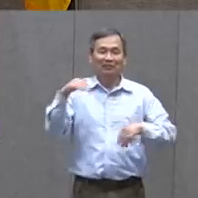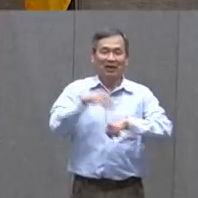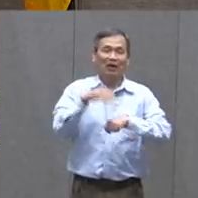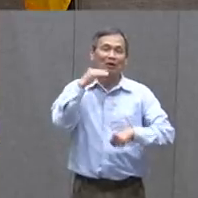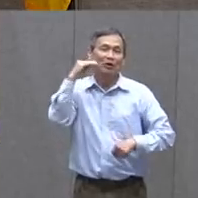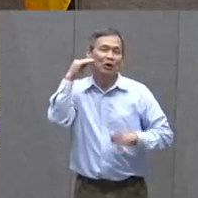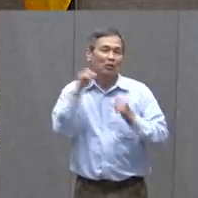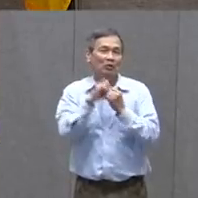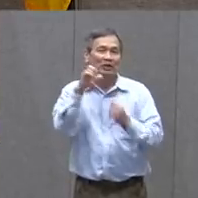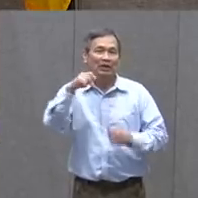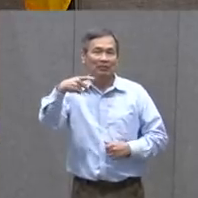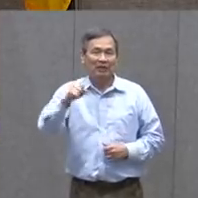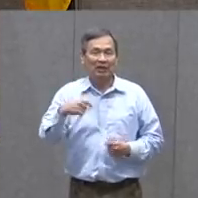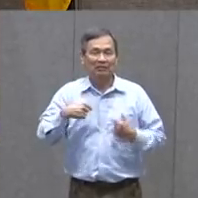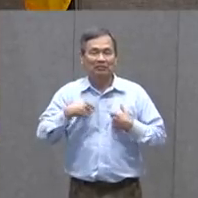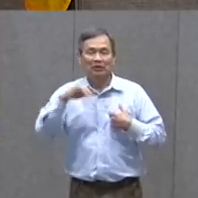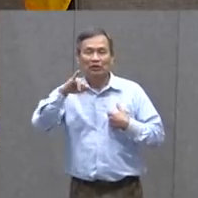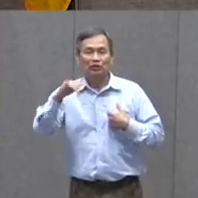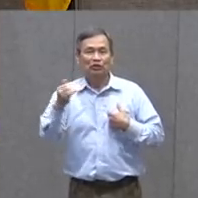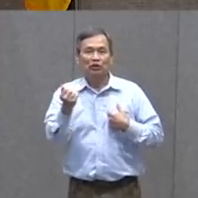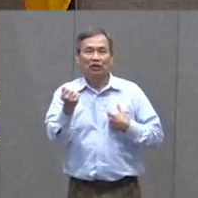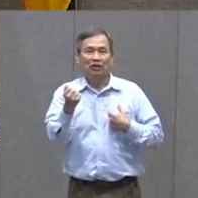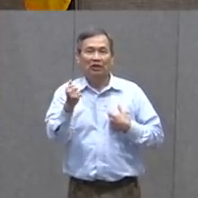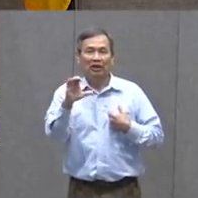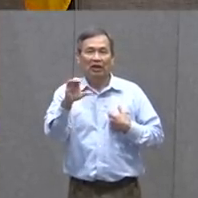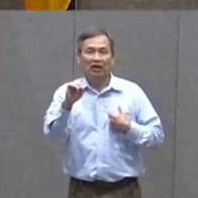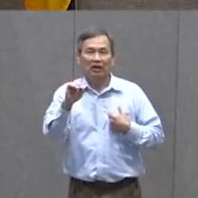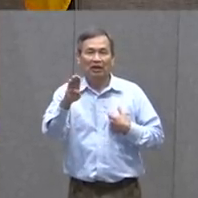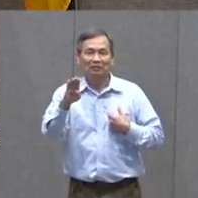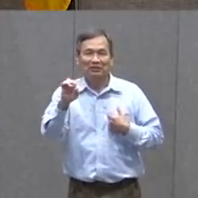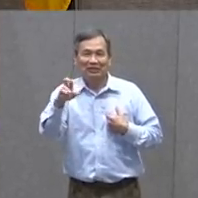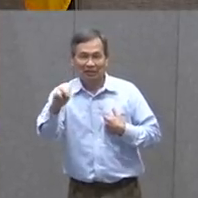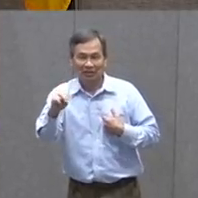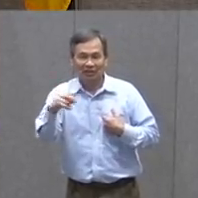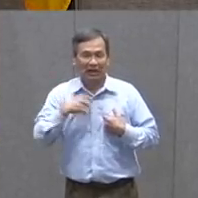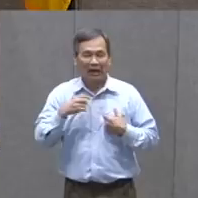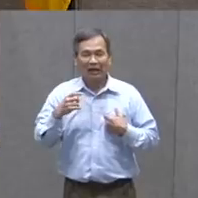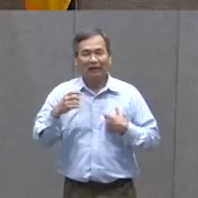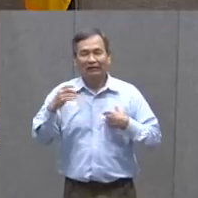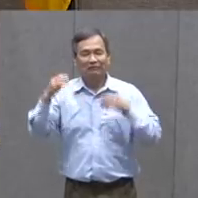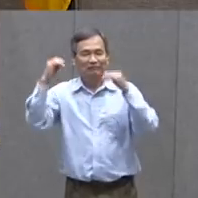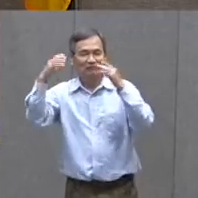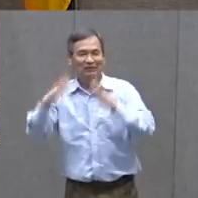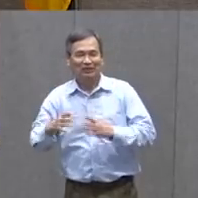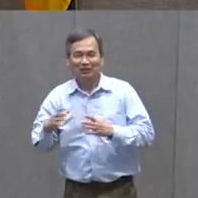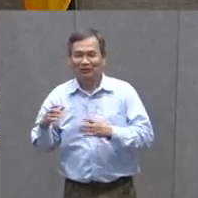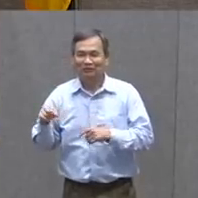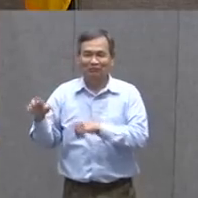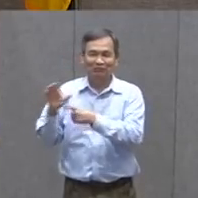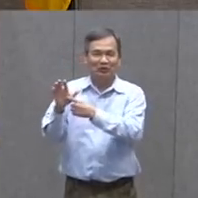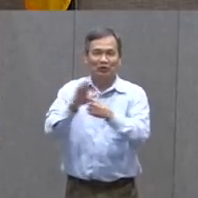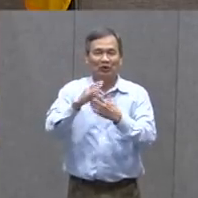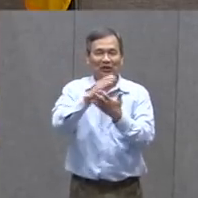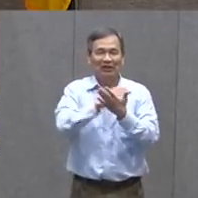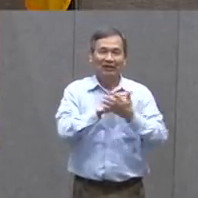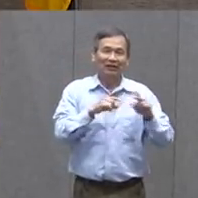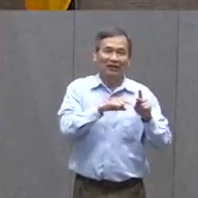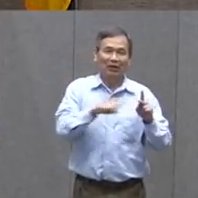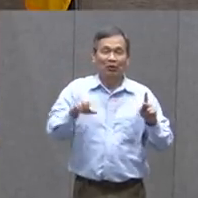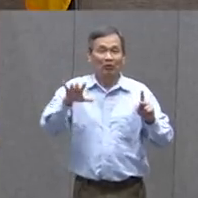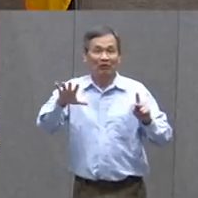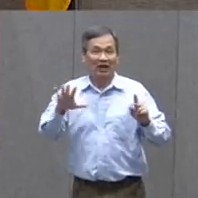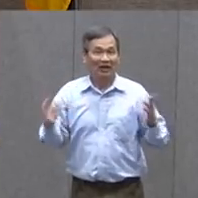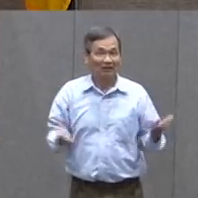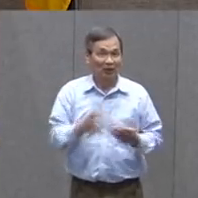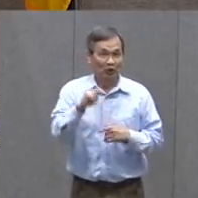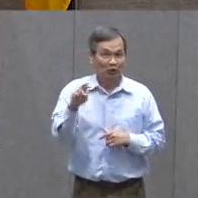We've met before, but my name is Ms. Jacobson, and I'm one of the folks that is presenting lessons to grades K through five here in